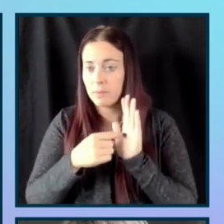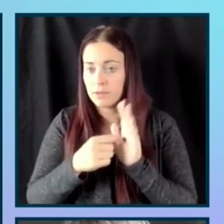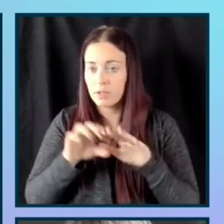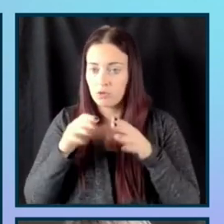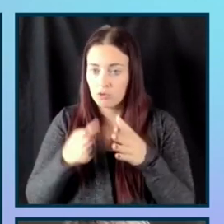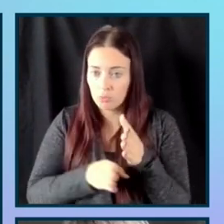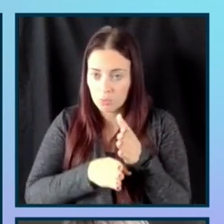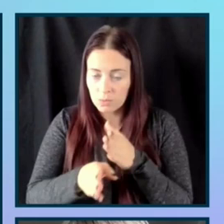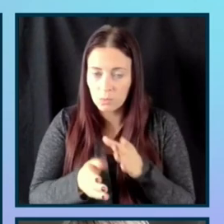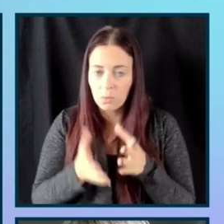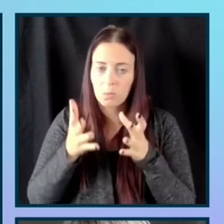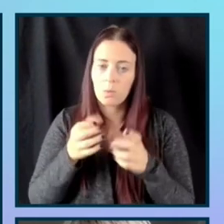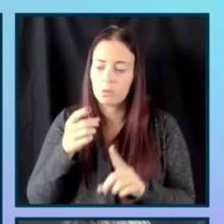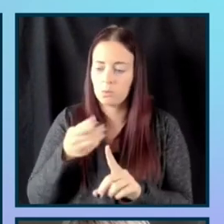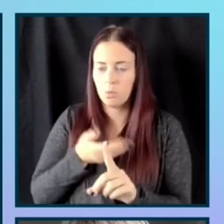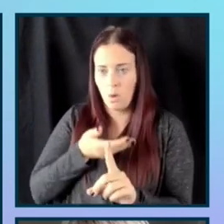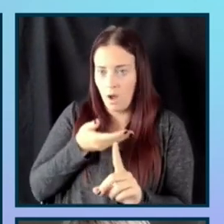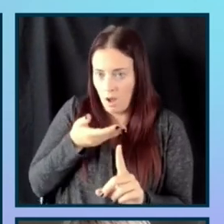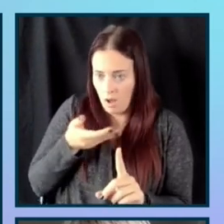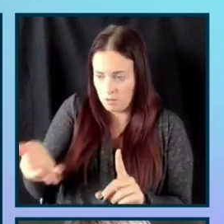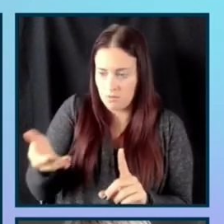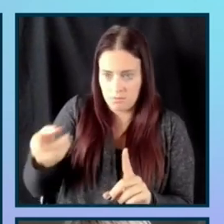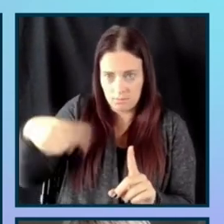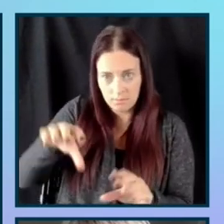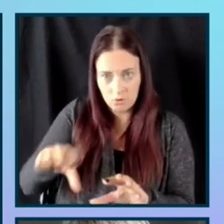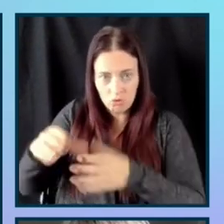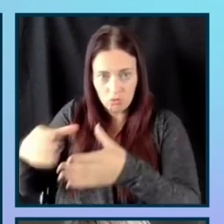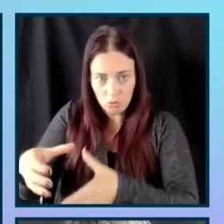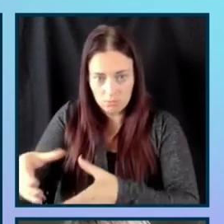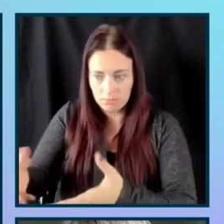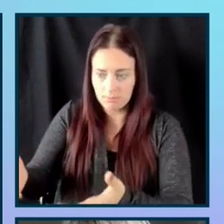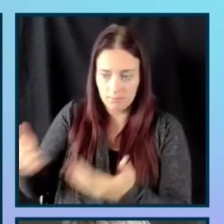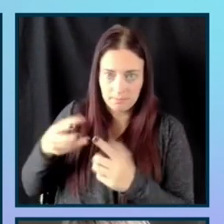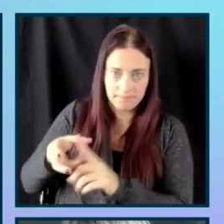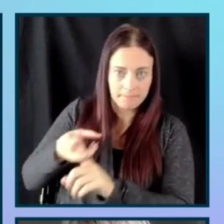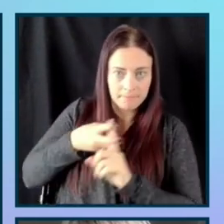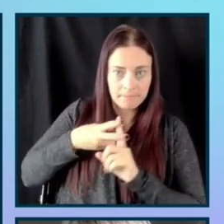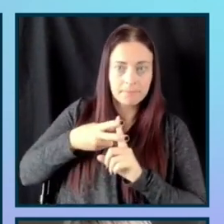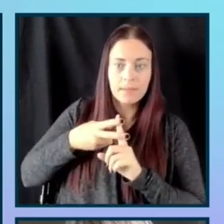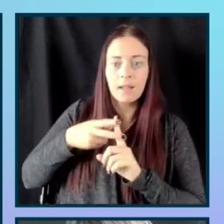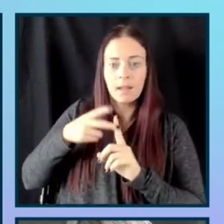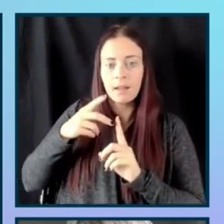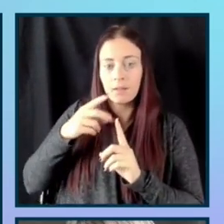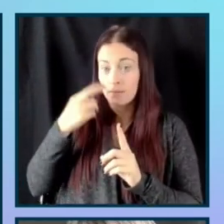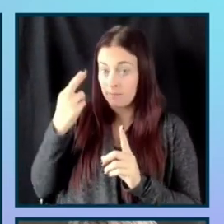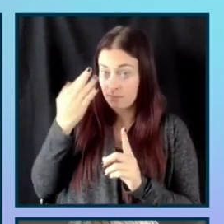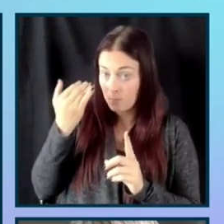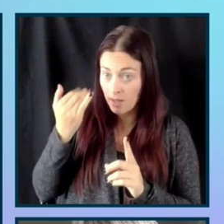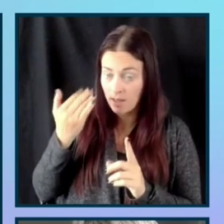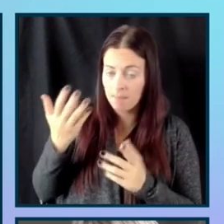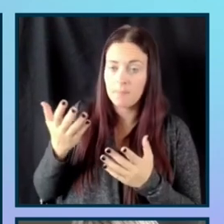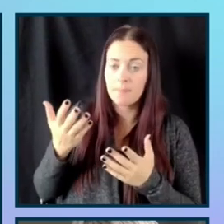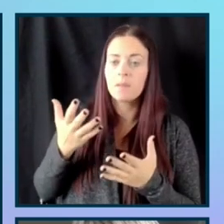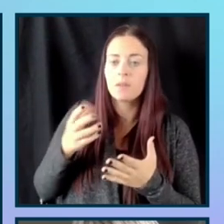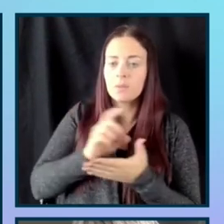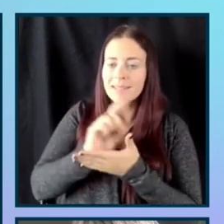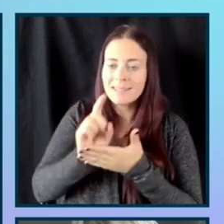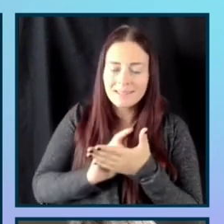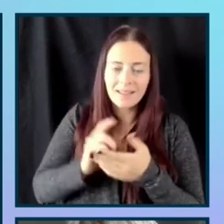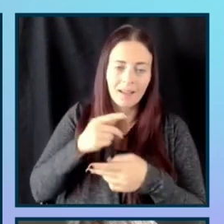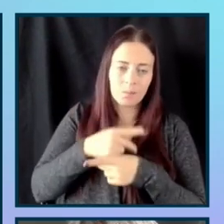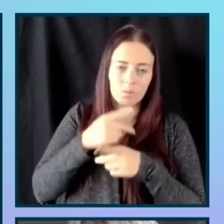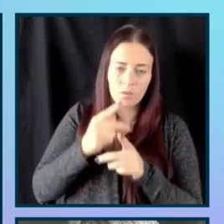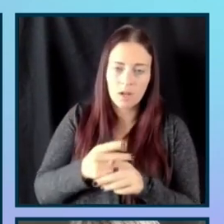employee population matches your customer base. And again, this reason is so that you are designing products